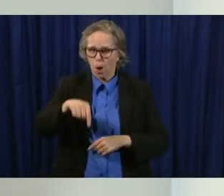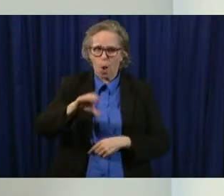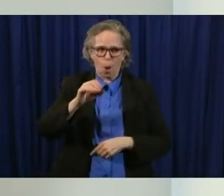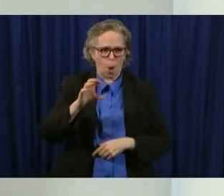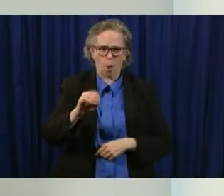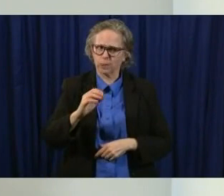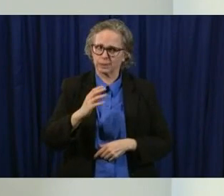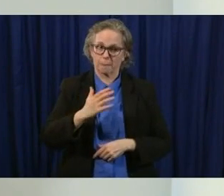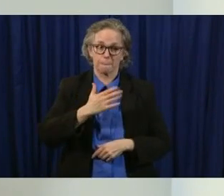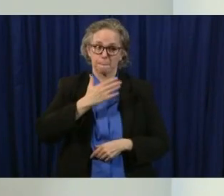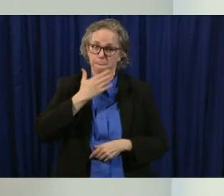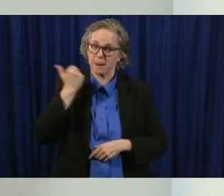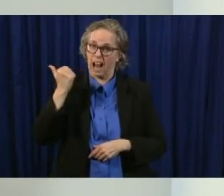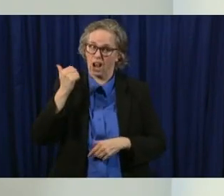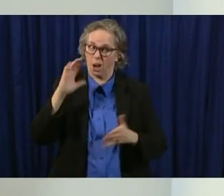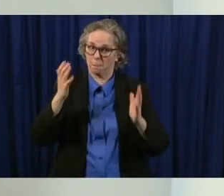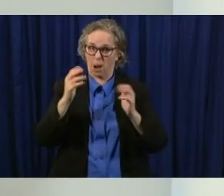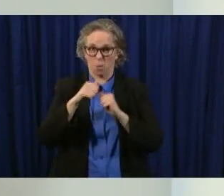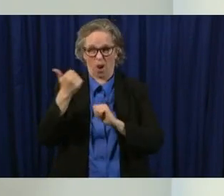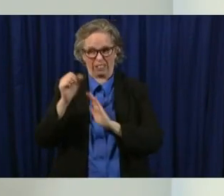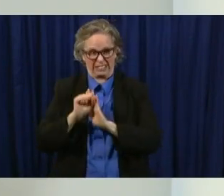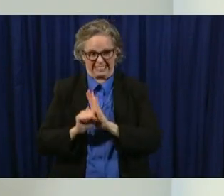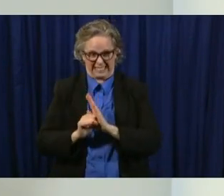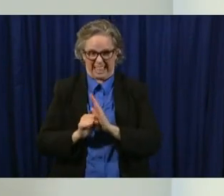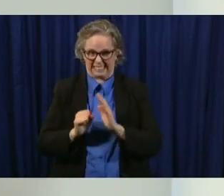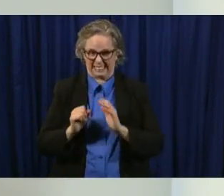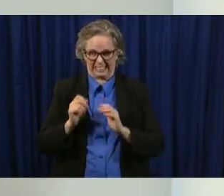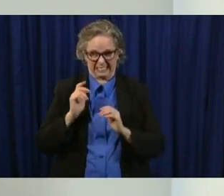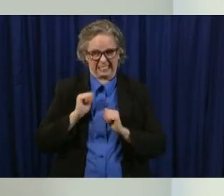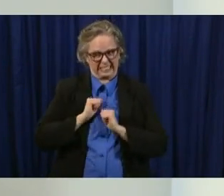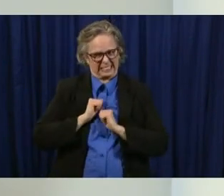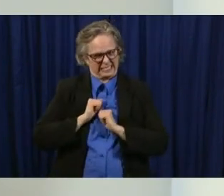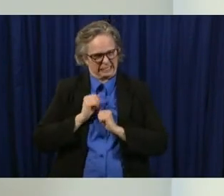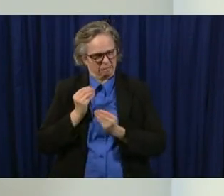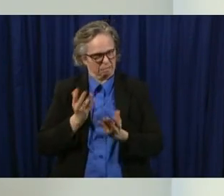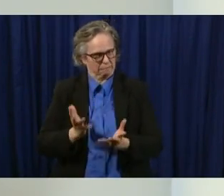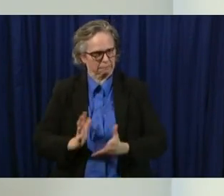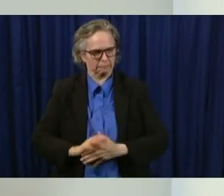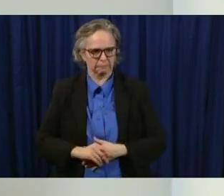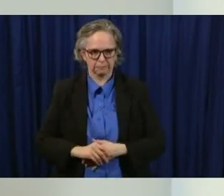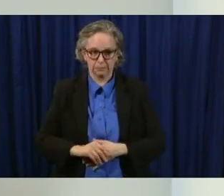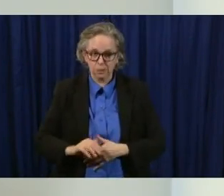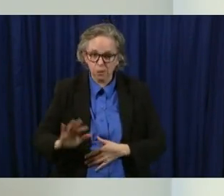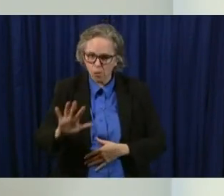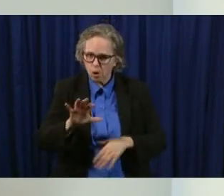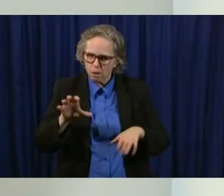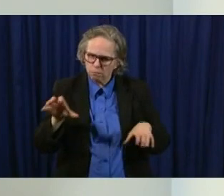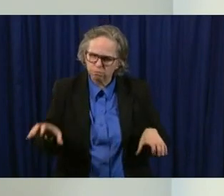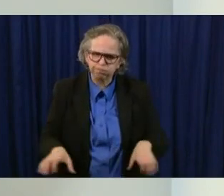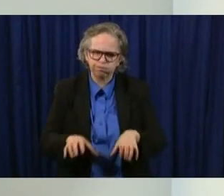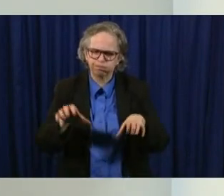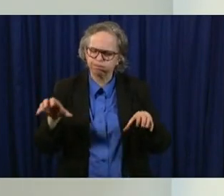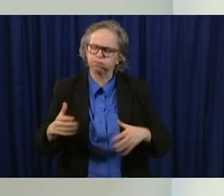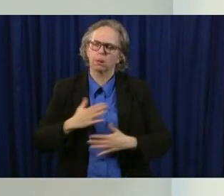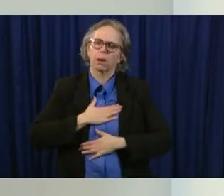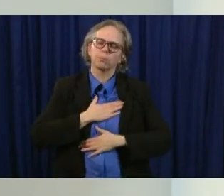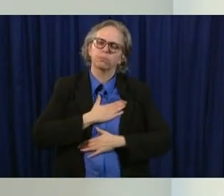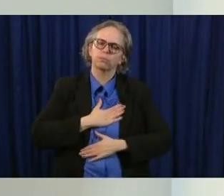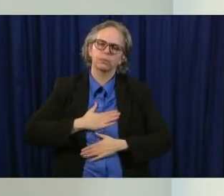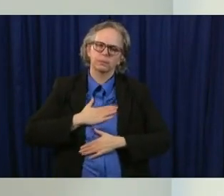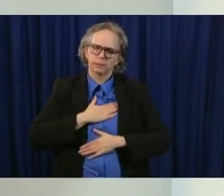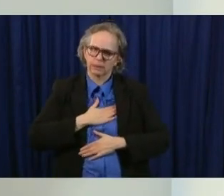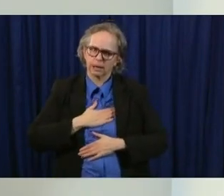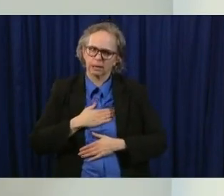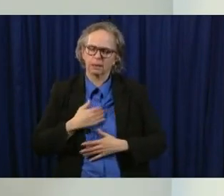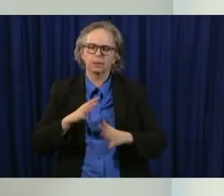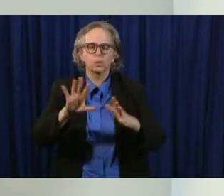who are of our size and uh we appreciate all the great work and all the great input that we receive from folks and remember as you see